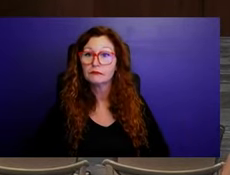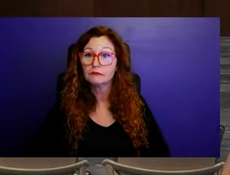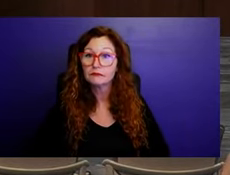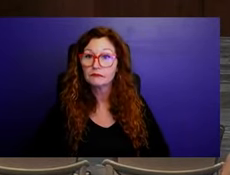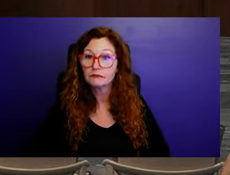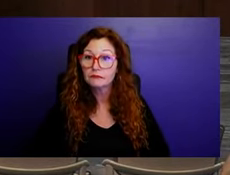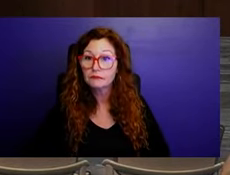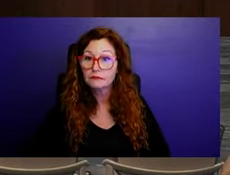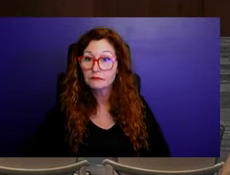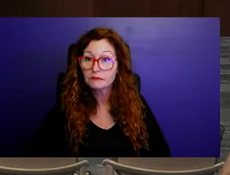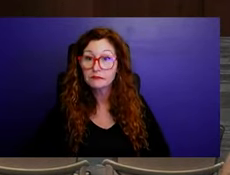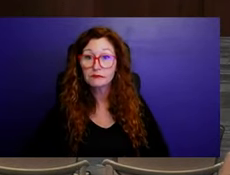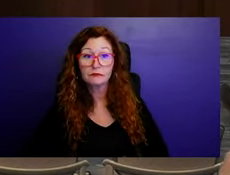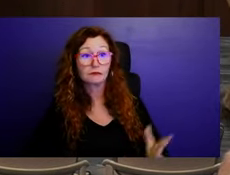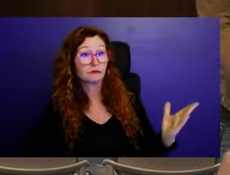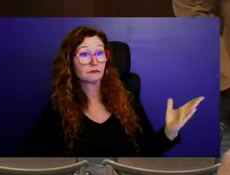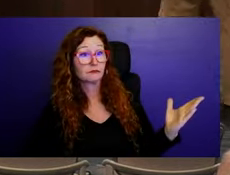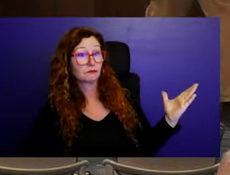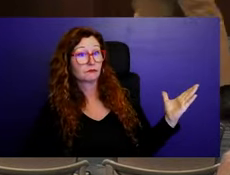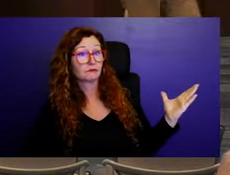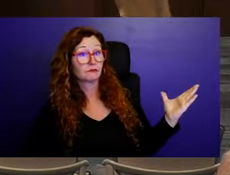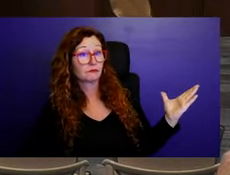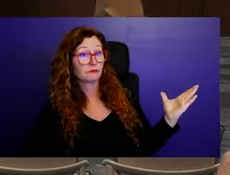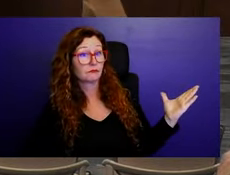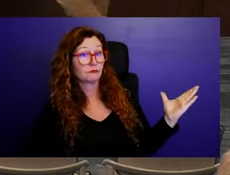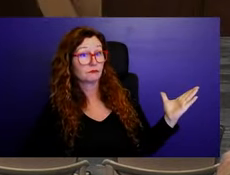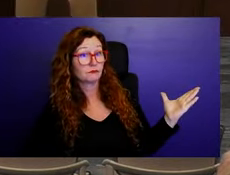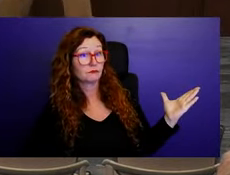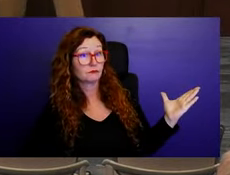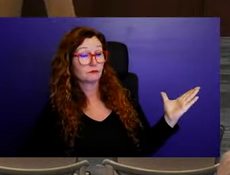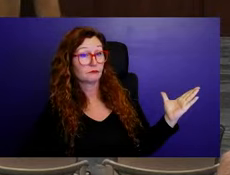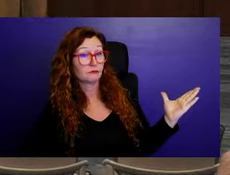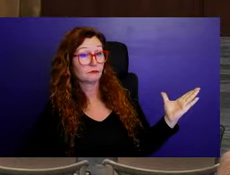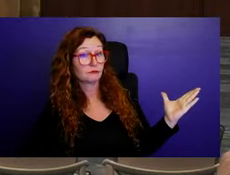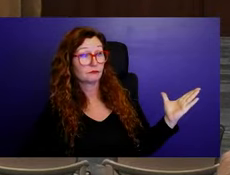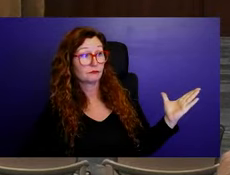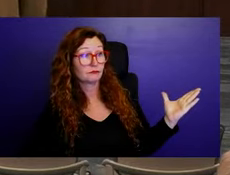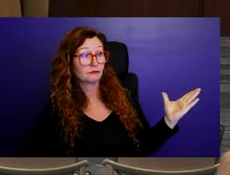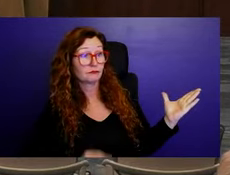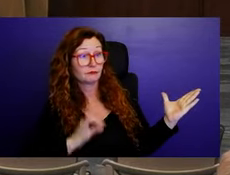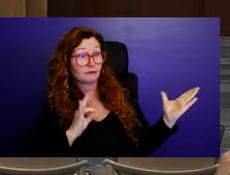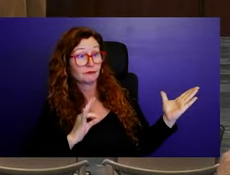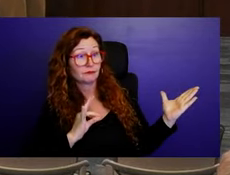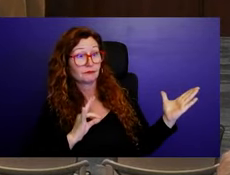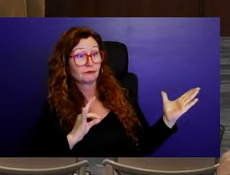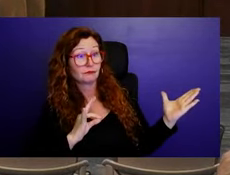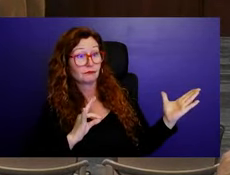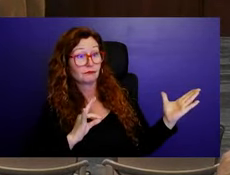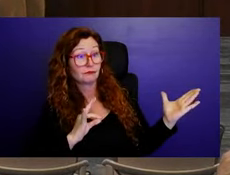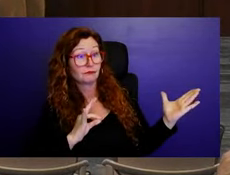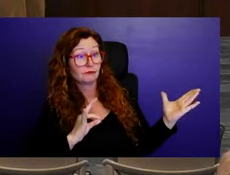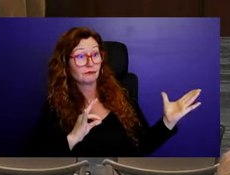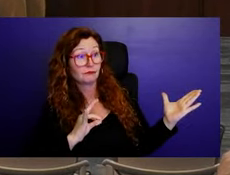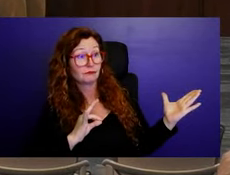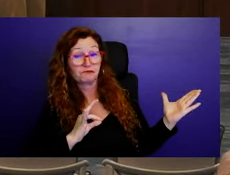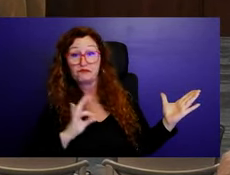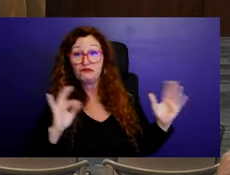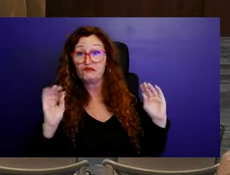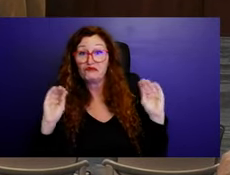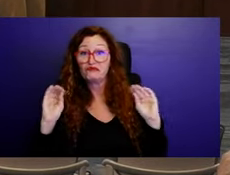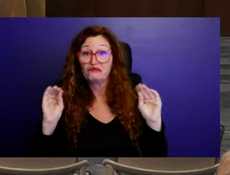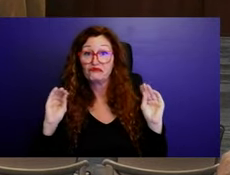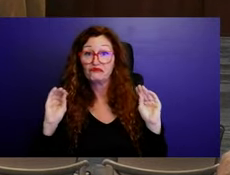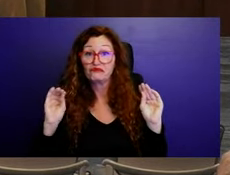commissioner Kelly. Was I, was I left before? No, you're fine. I really, I really don't have that many questions. I, um,